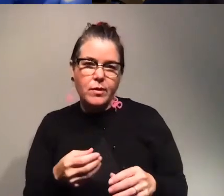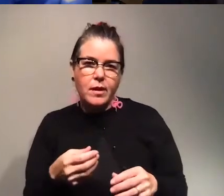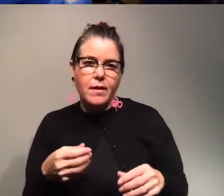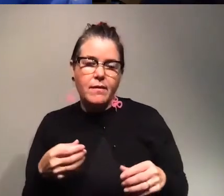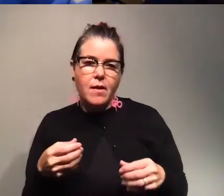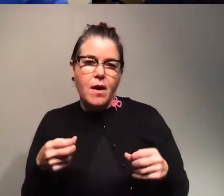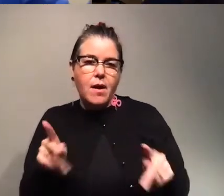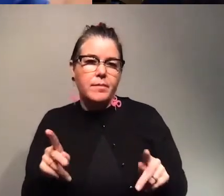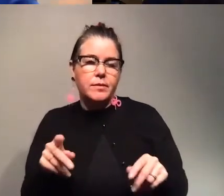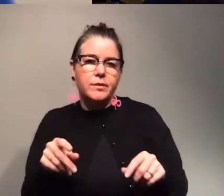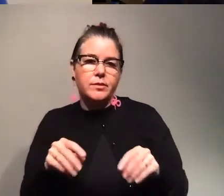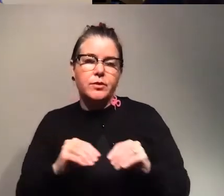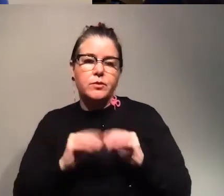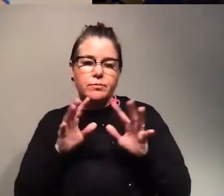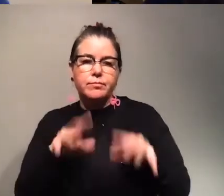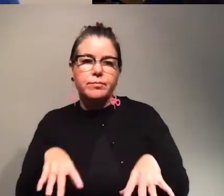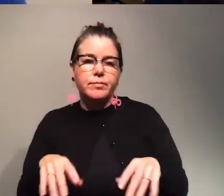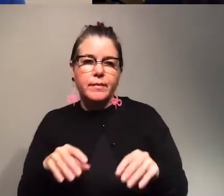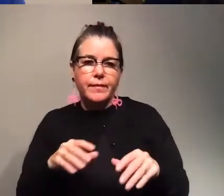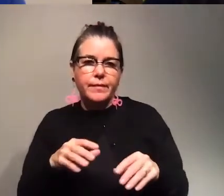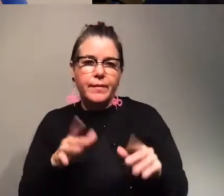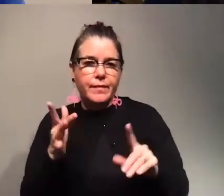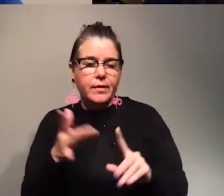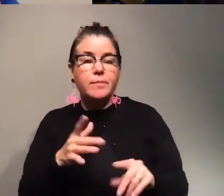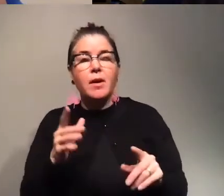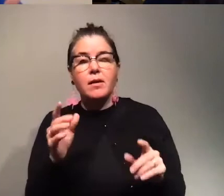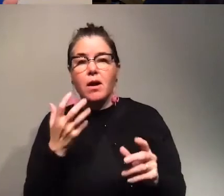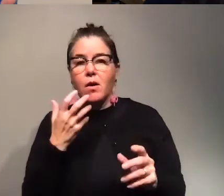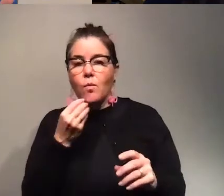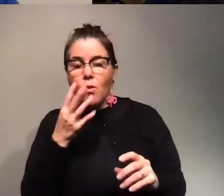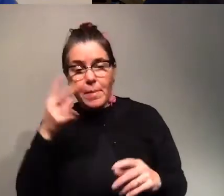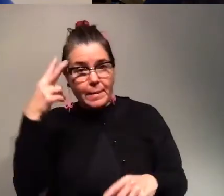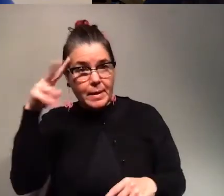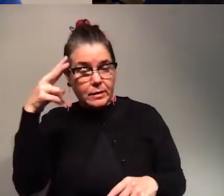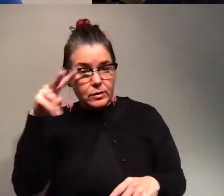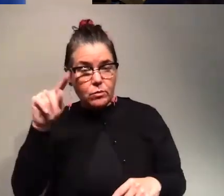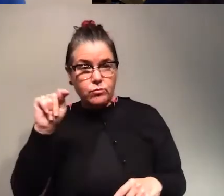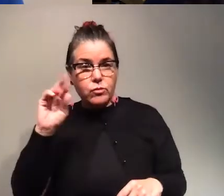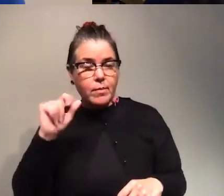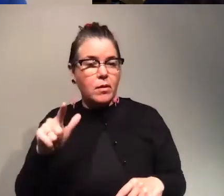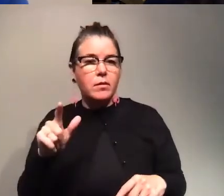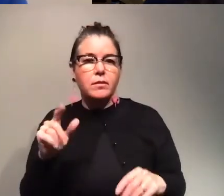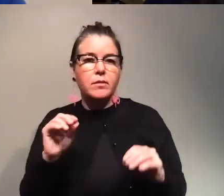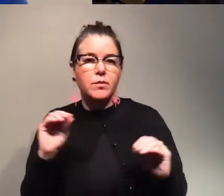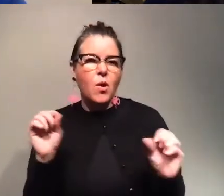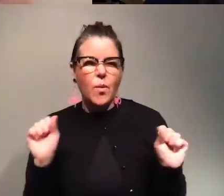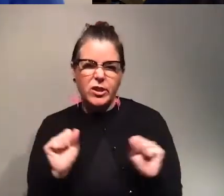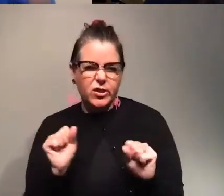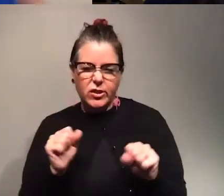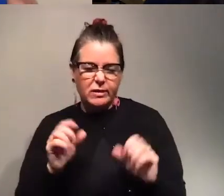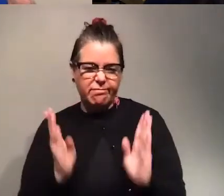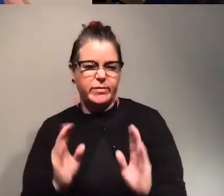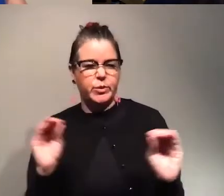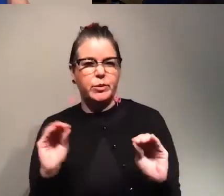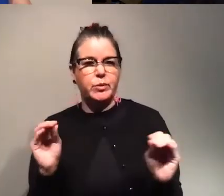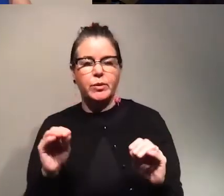that pattern on infection. But for example, in more tropical regions, like Mexico, where we don't really have winter. So there is not that